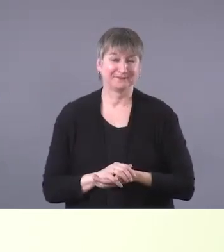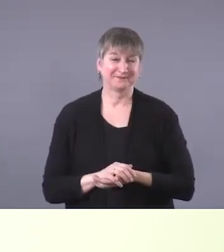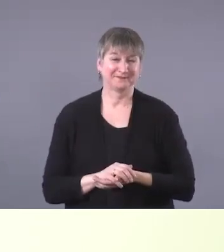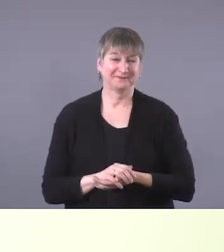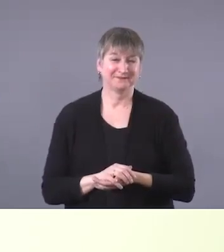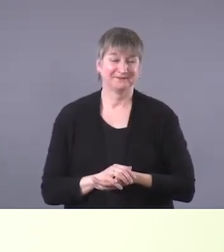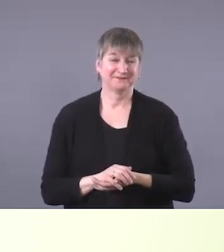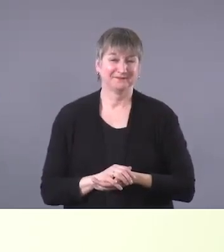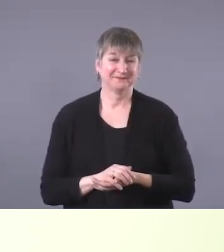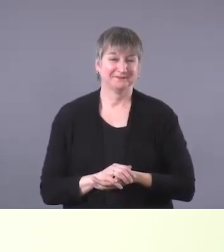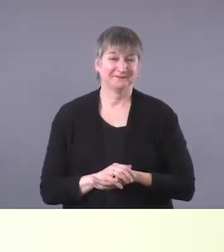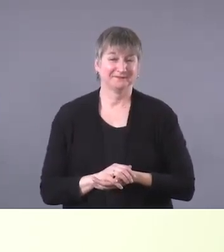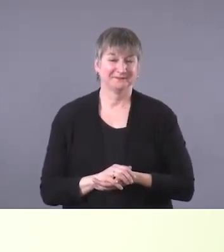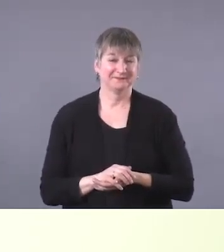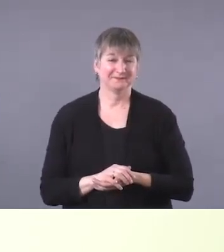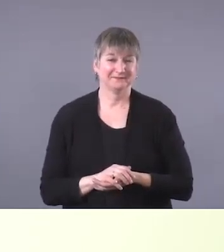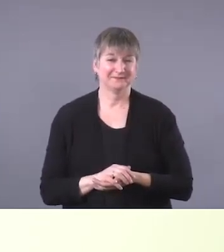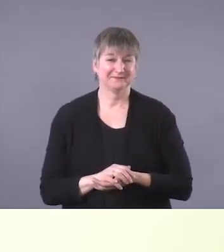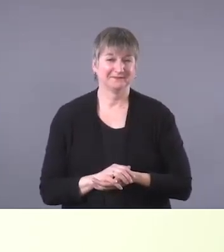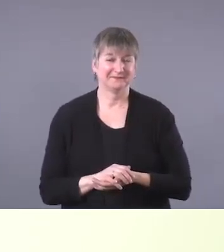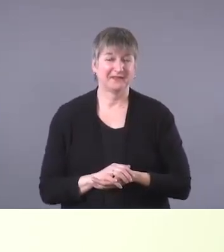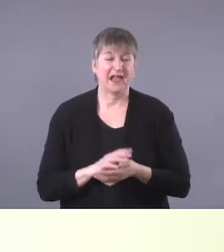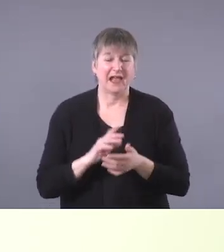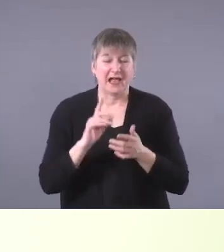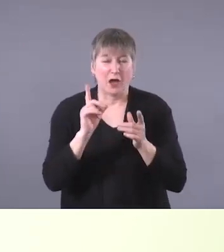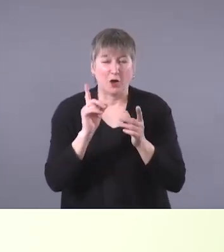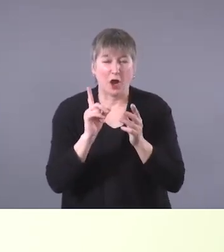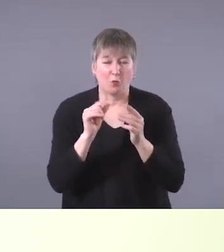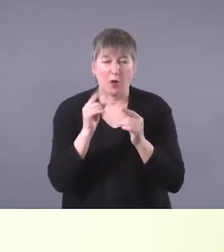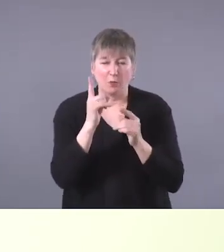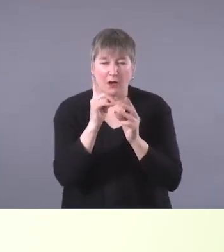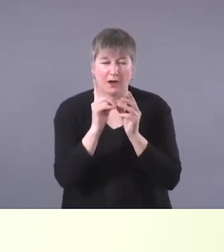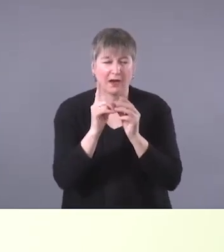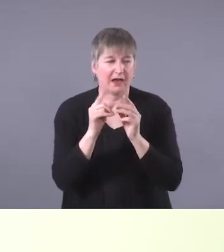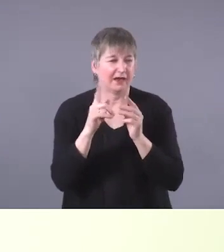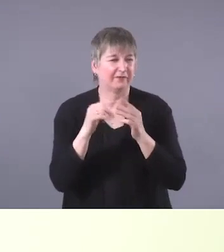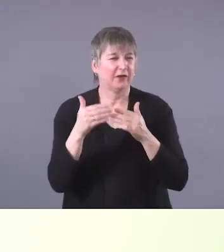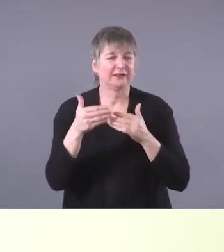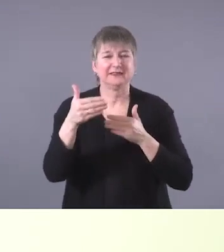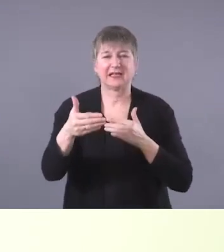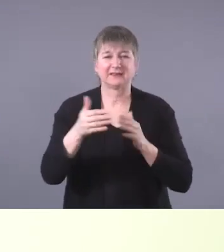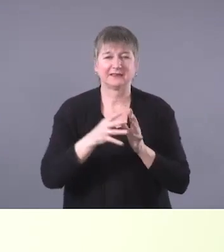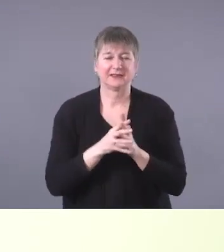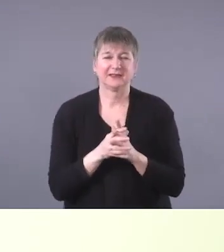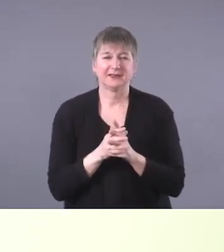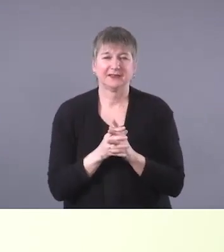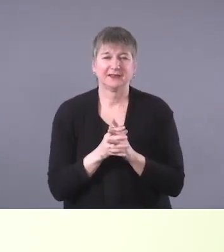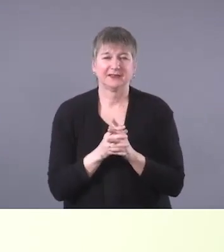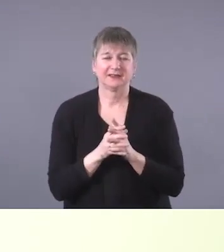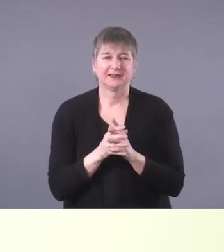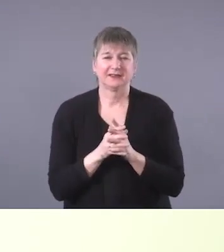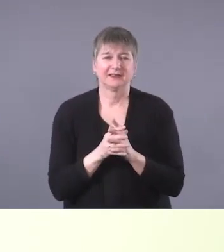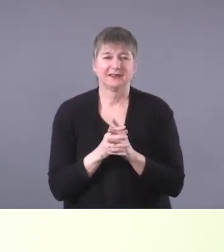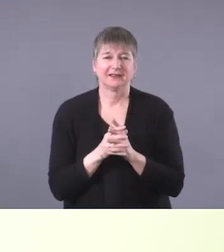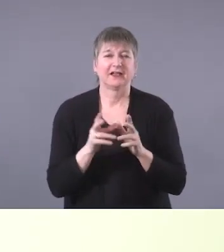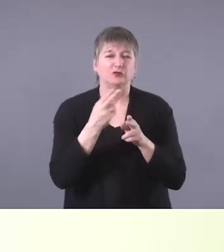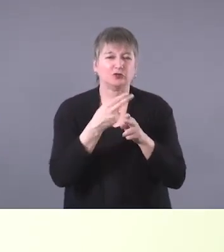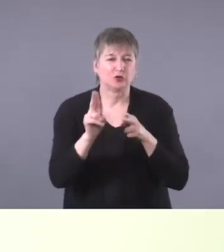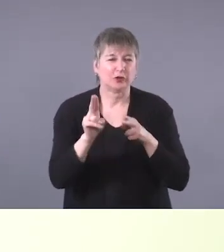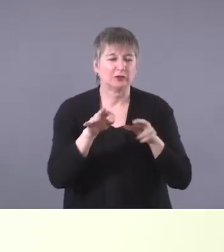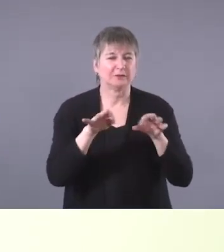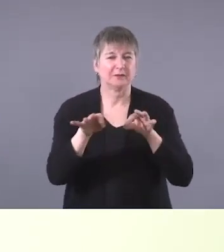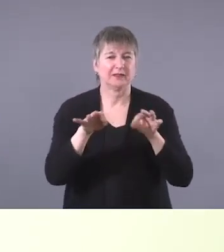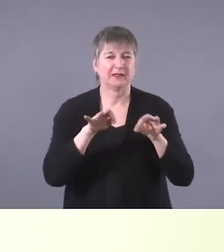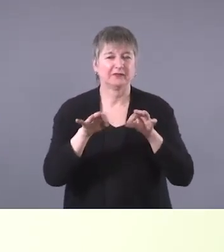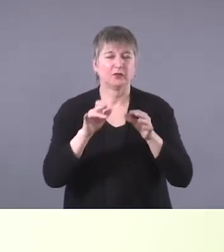Um, so I, uh, another thing I just want to refer to, uh, in the next slide, uh, quickly, I just want to draw your attention, uh, to